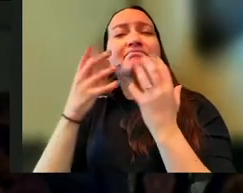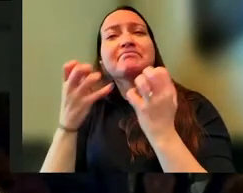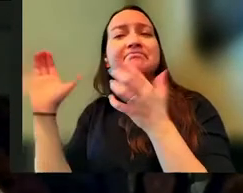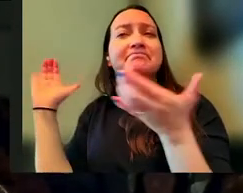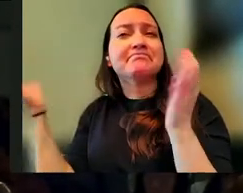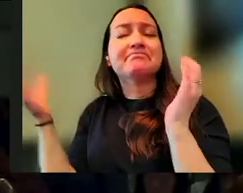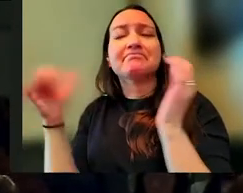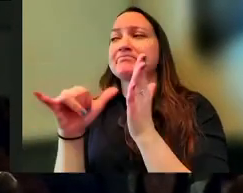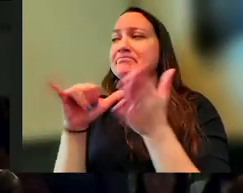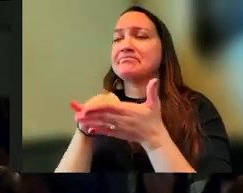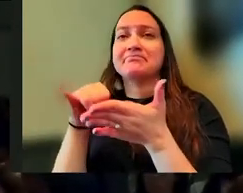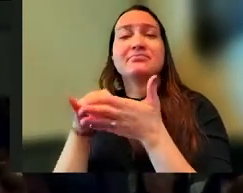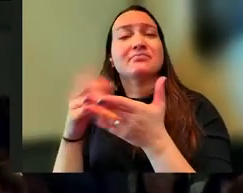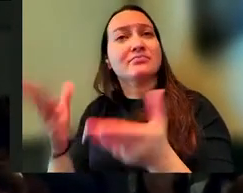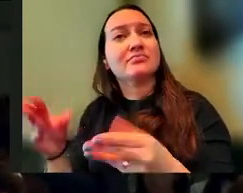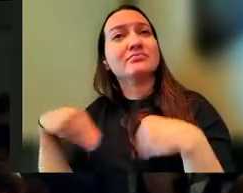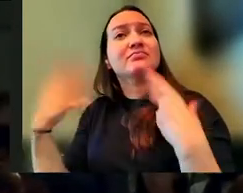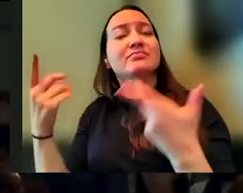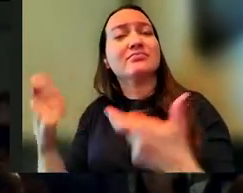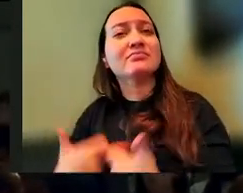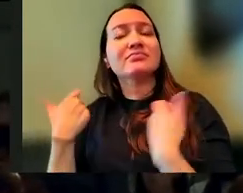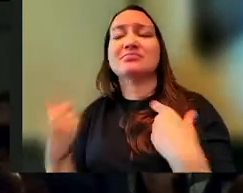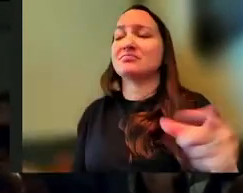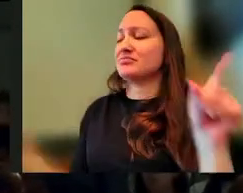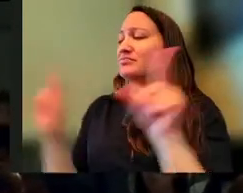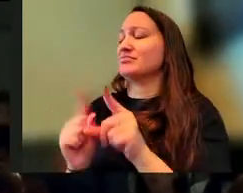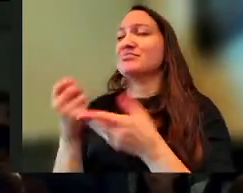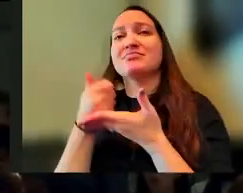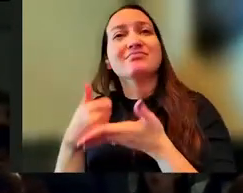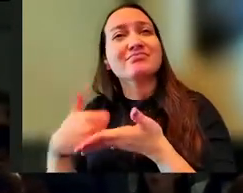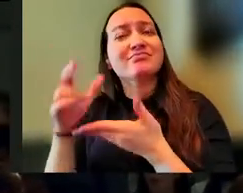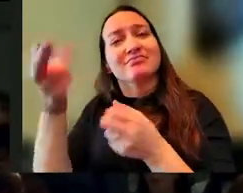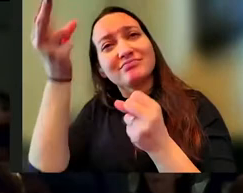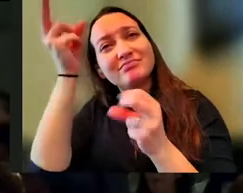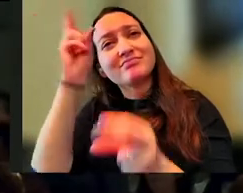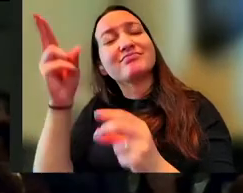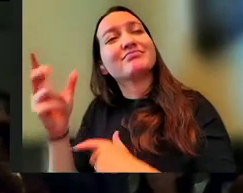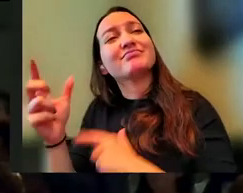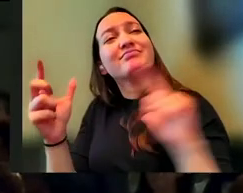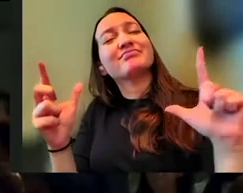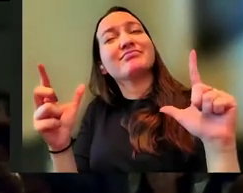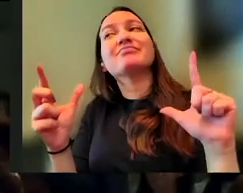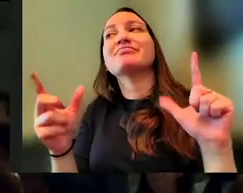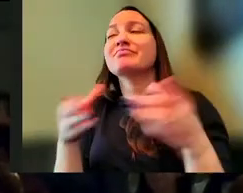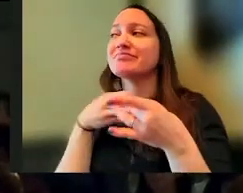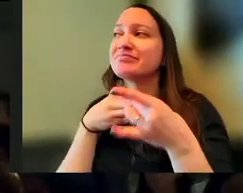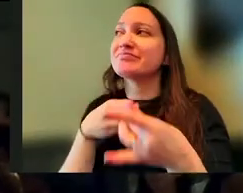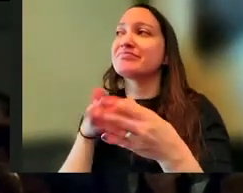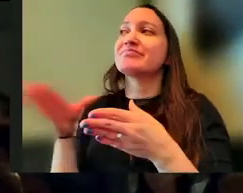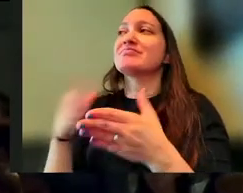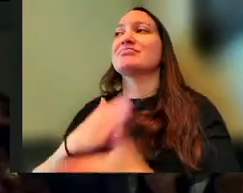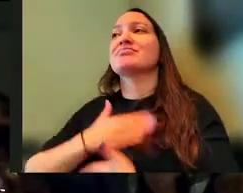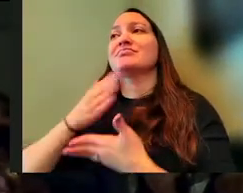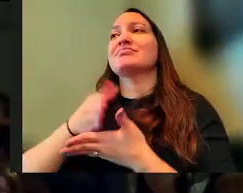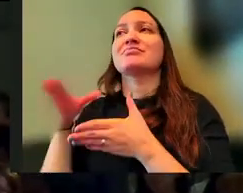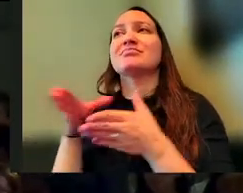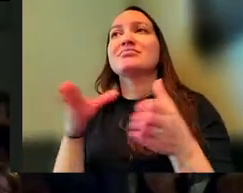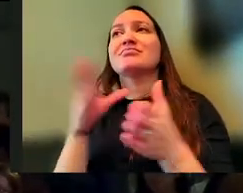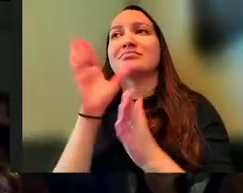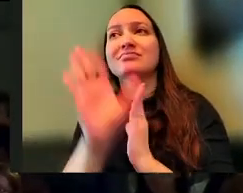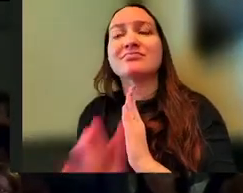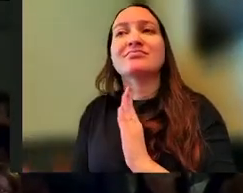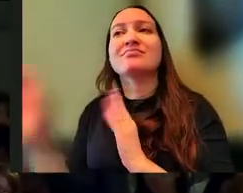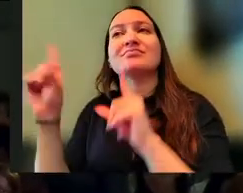She offers you long life in her right hand, and riches and honor in her left. She will guide you down delightful paths. All her